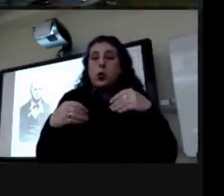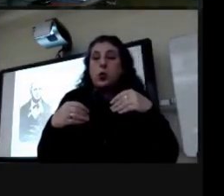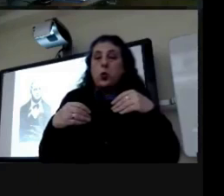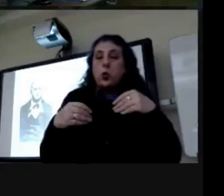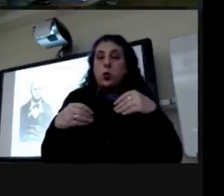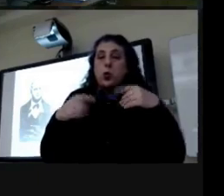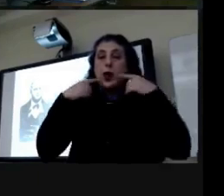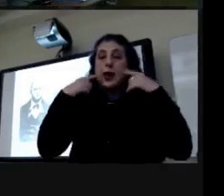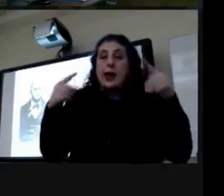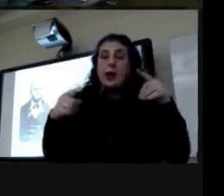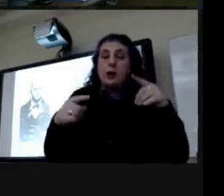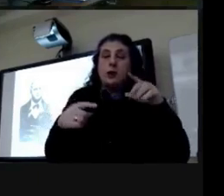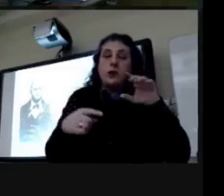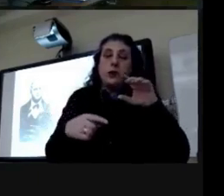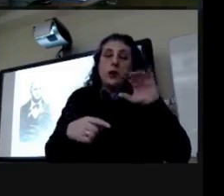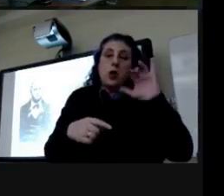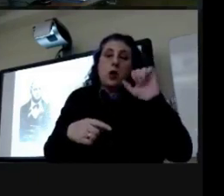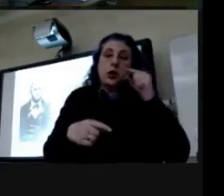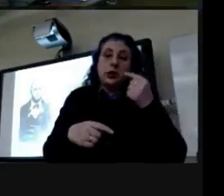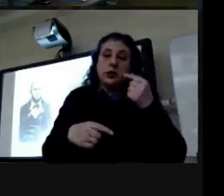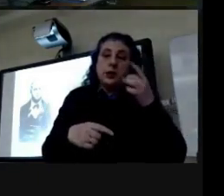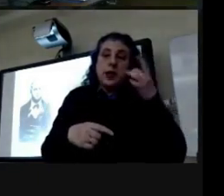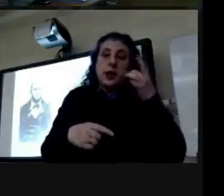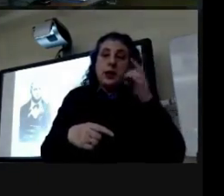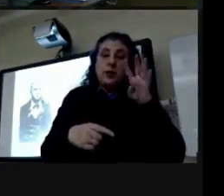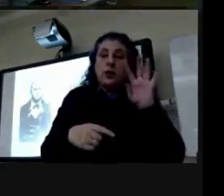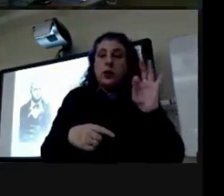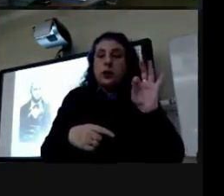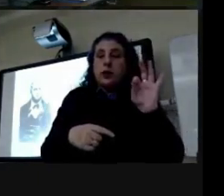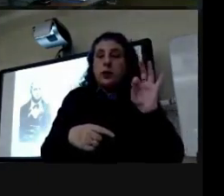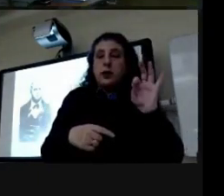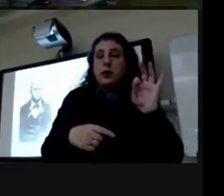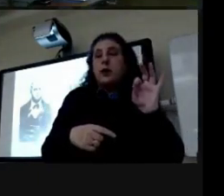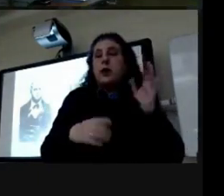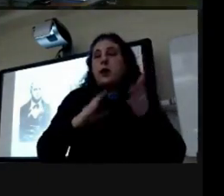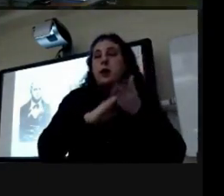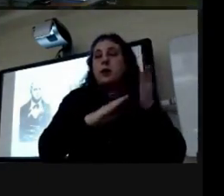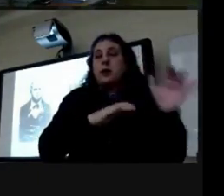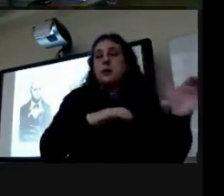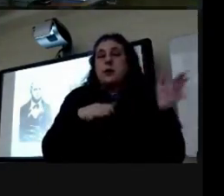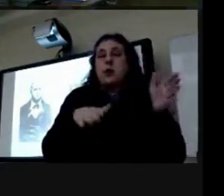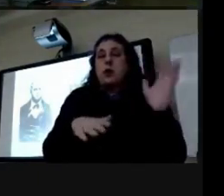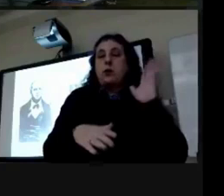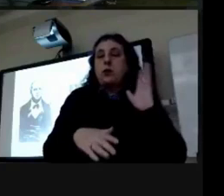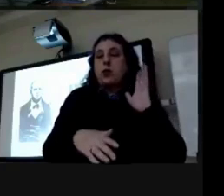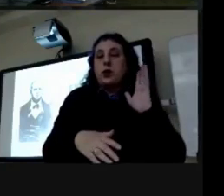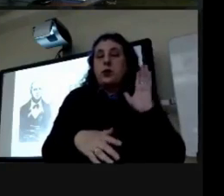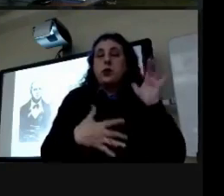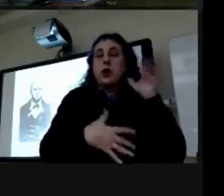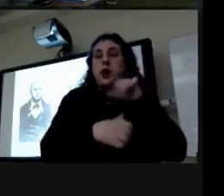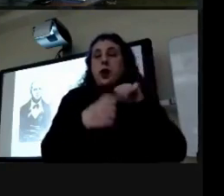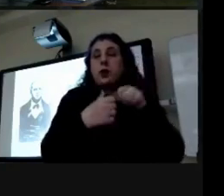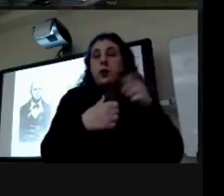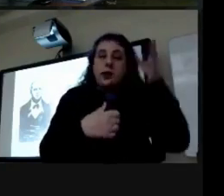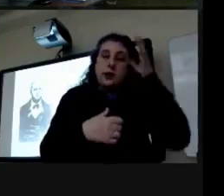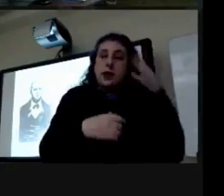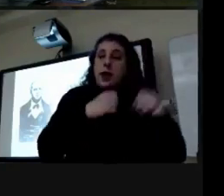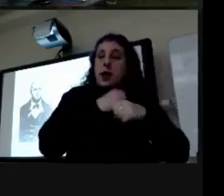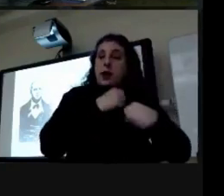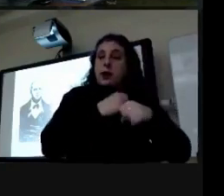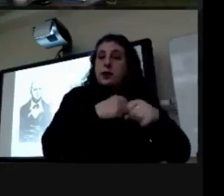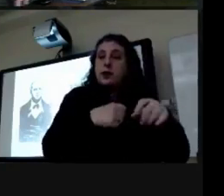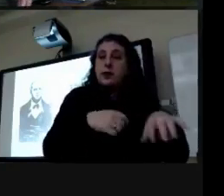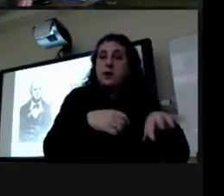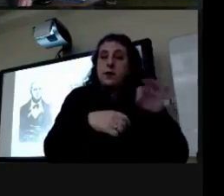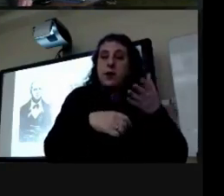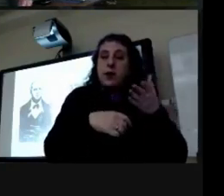me he had an office but he preferred to operate out of the store he just liked to hang out with these guys his advertising said he could be